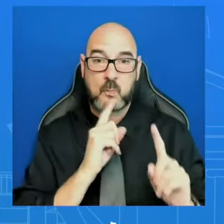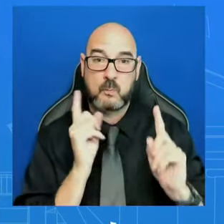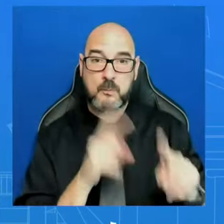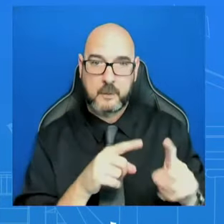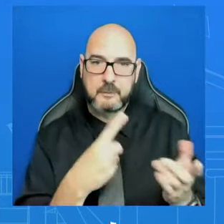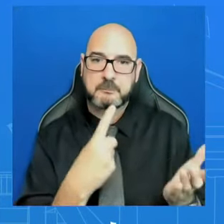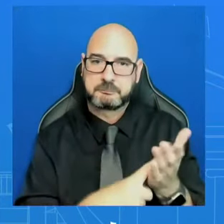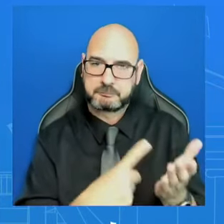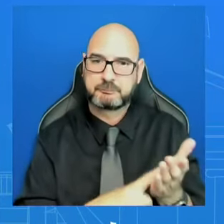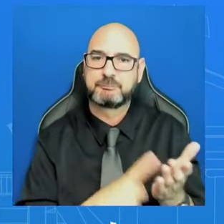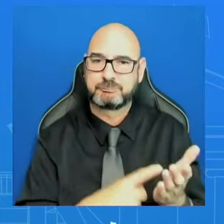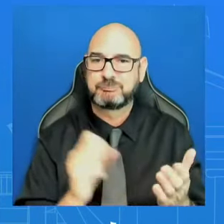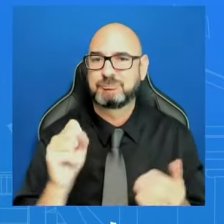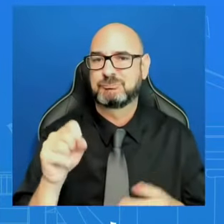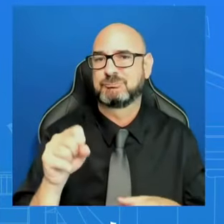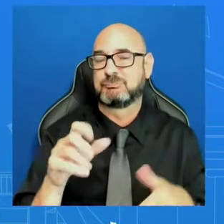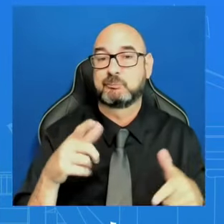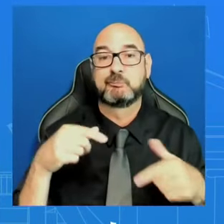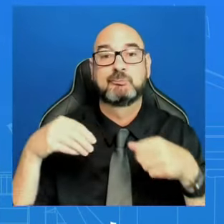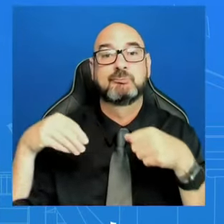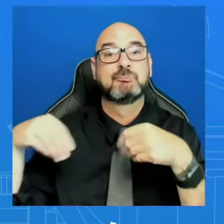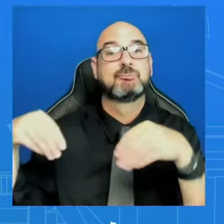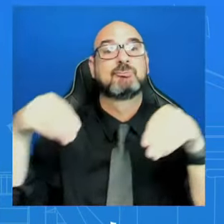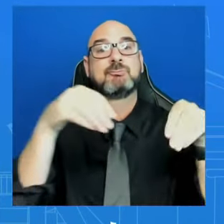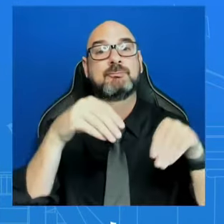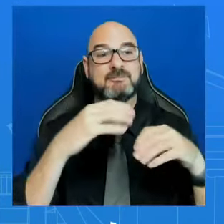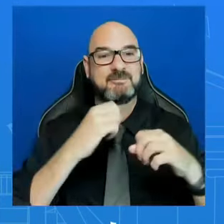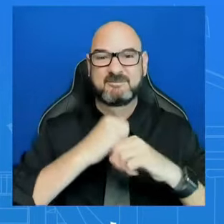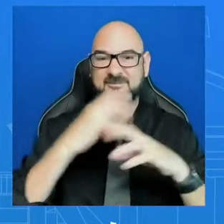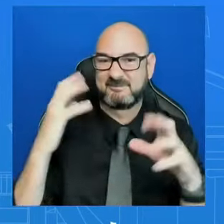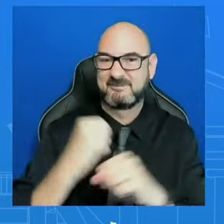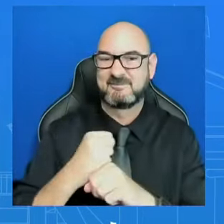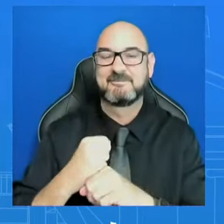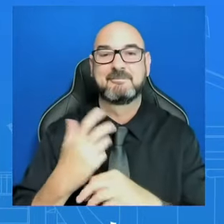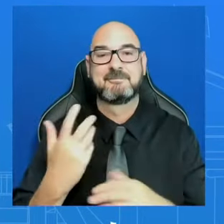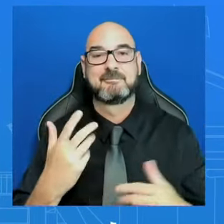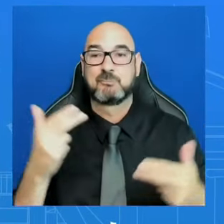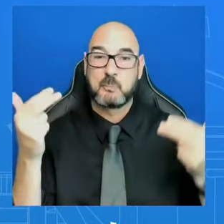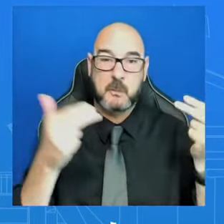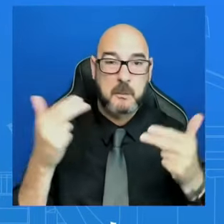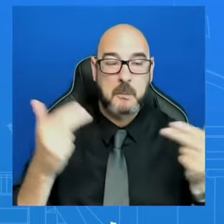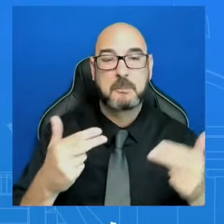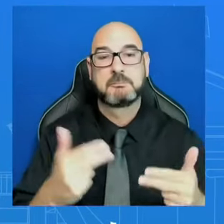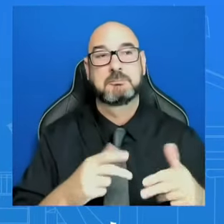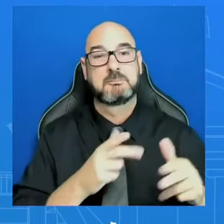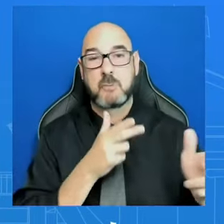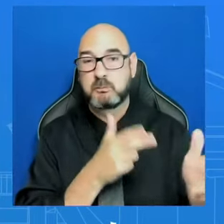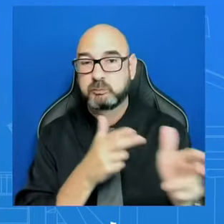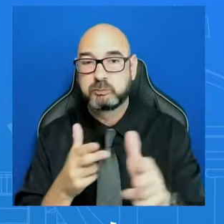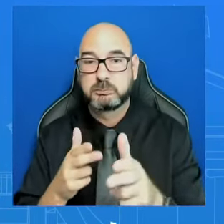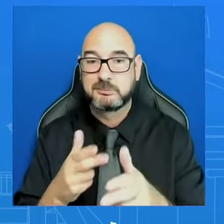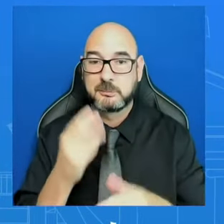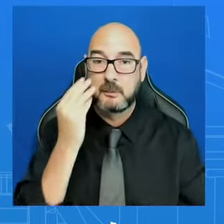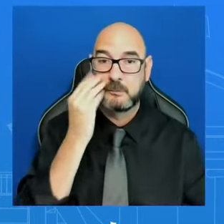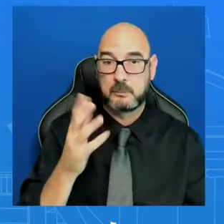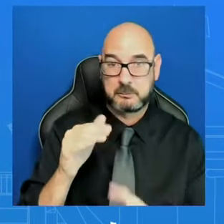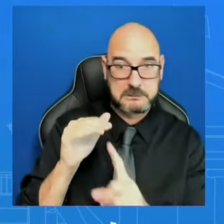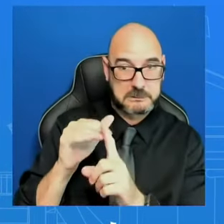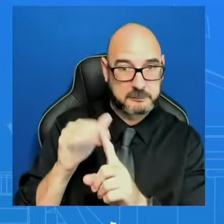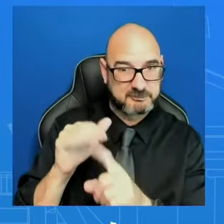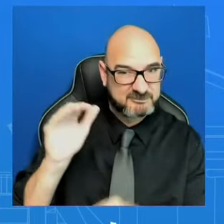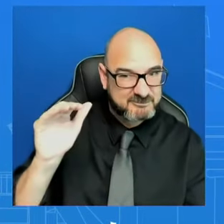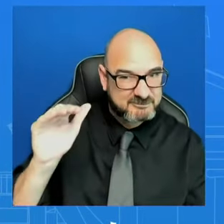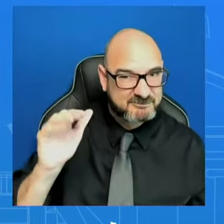kind of thing. And I would just remind you that, that it, with the exception